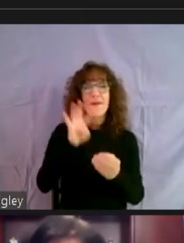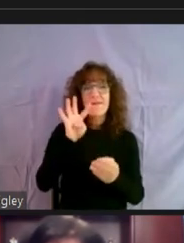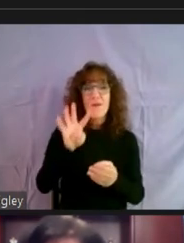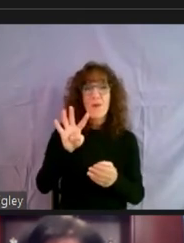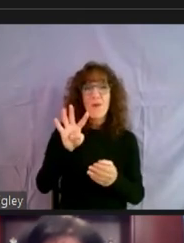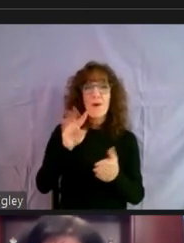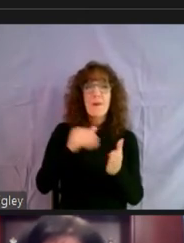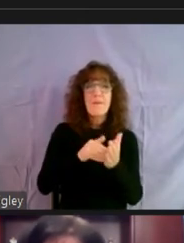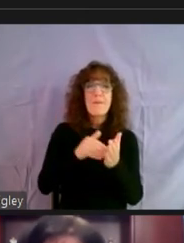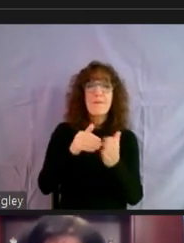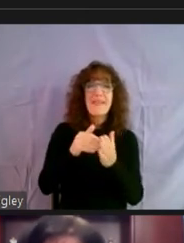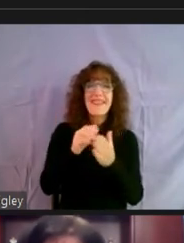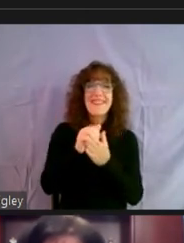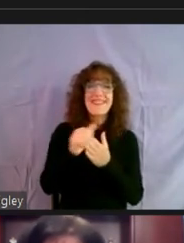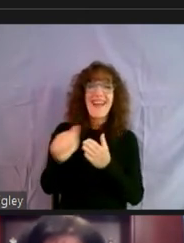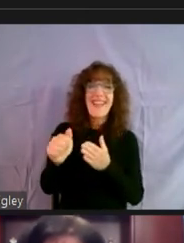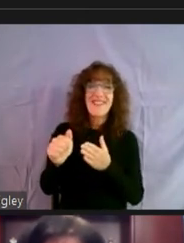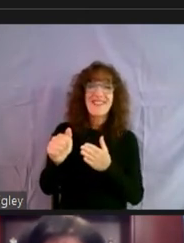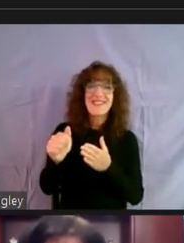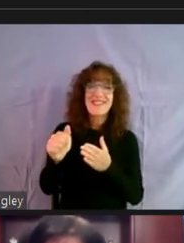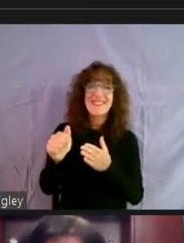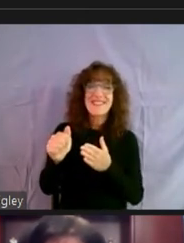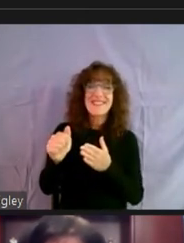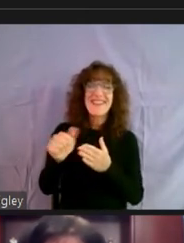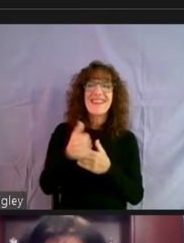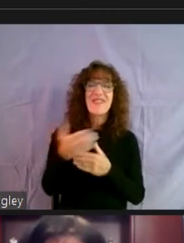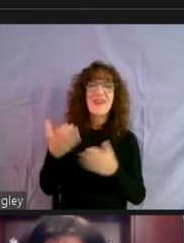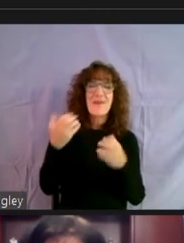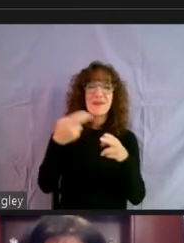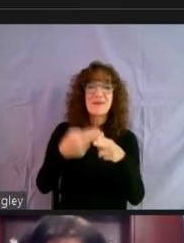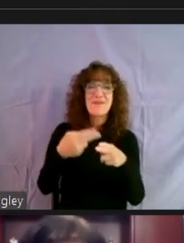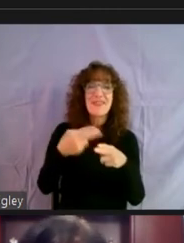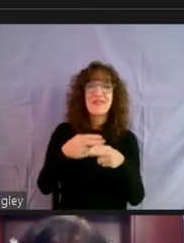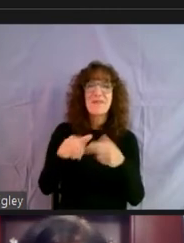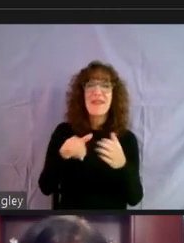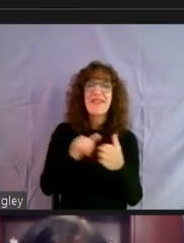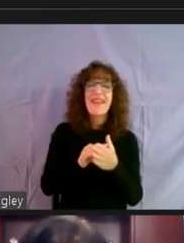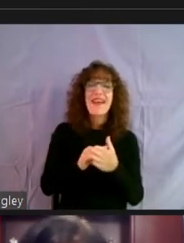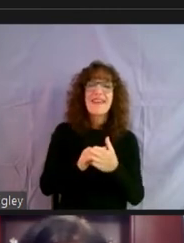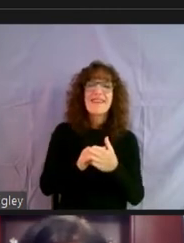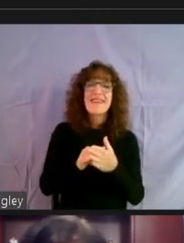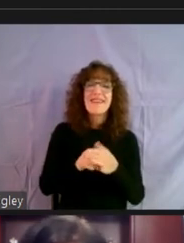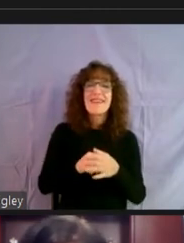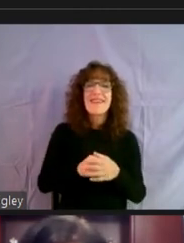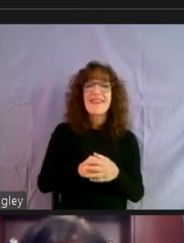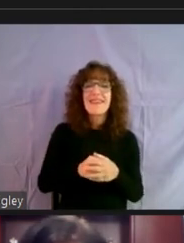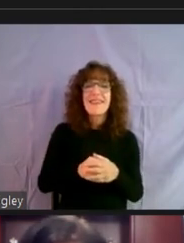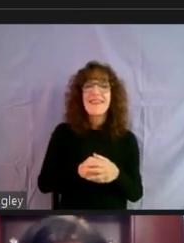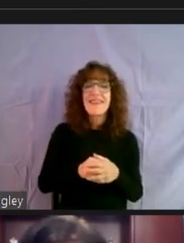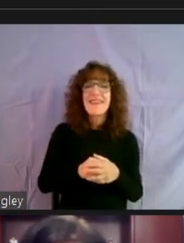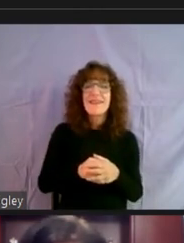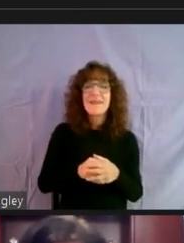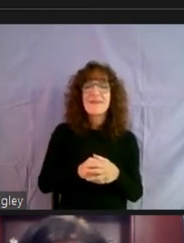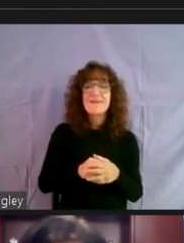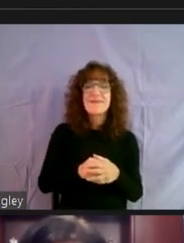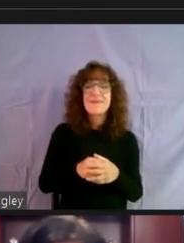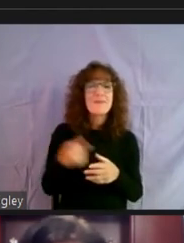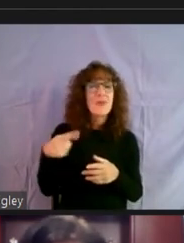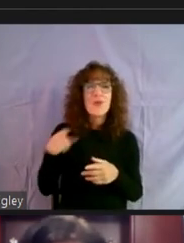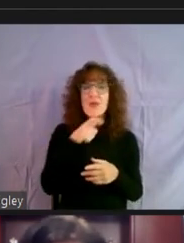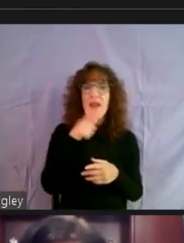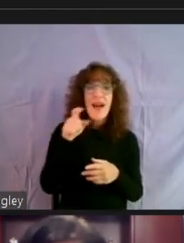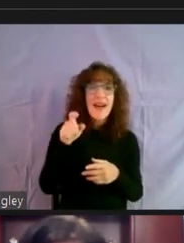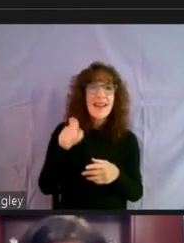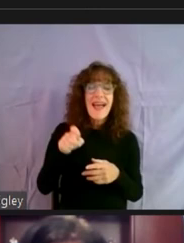And, um, yeah. Another thing I want to mention about it though, is that, um, um, you do not have to